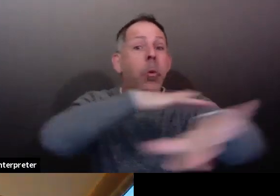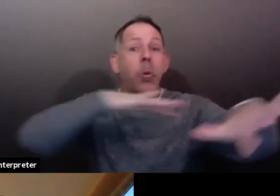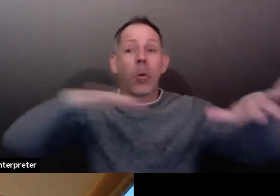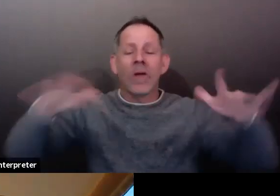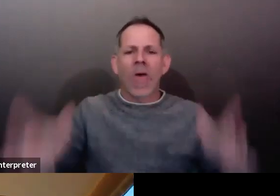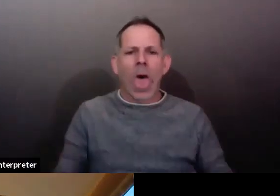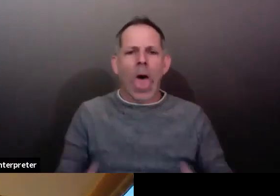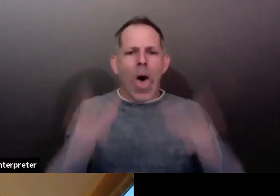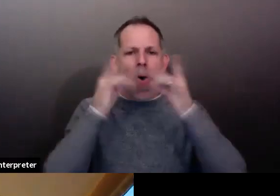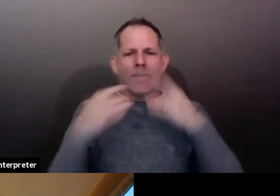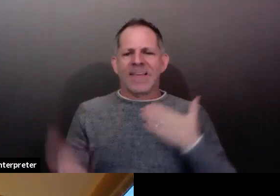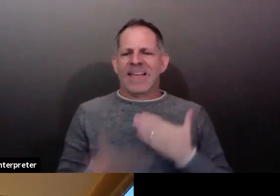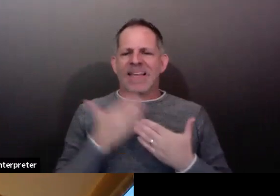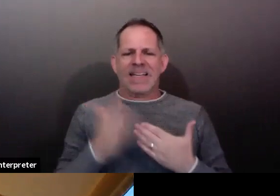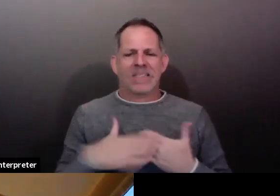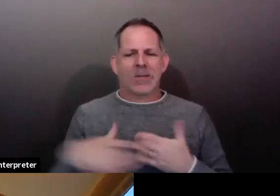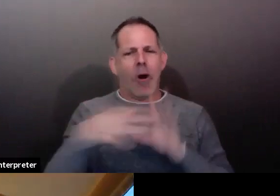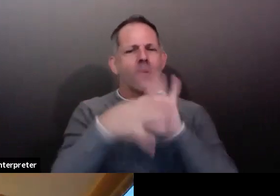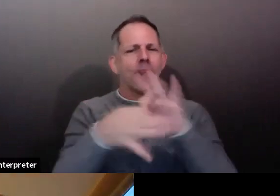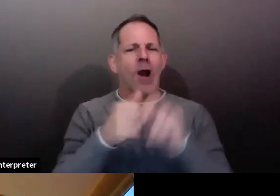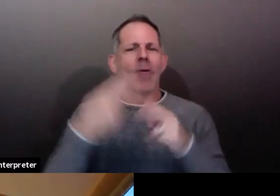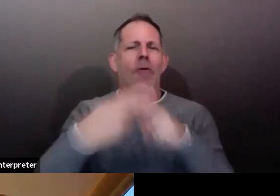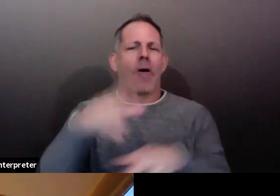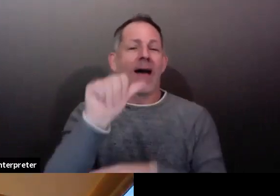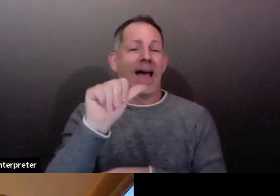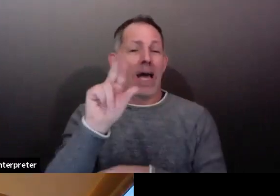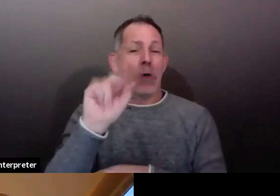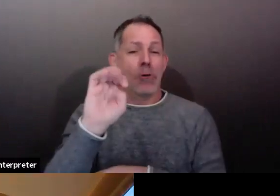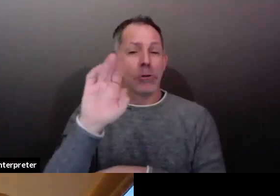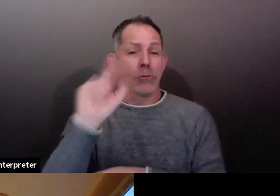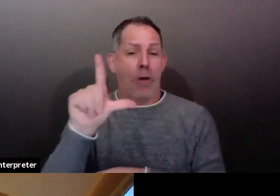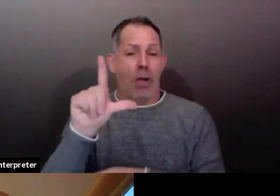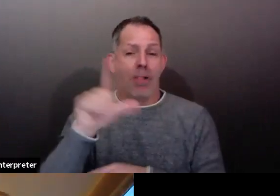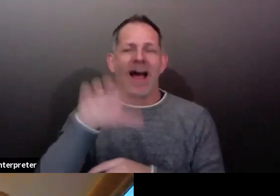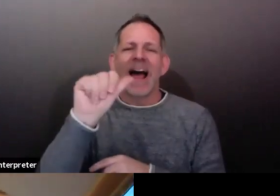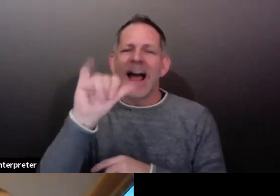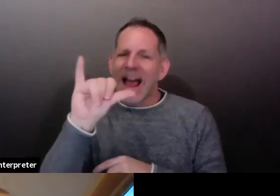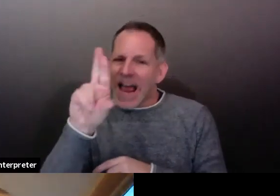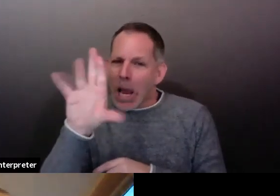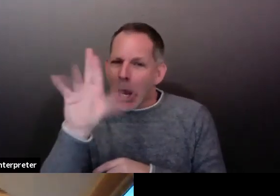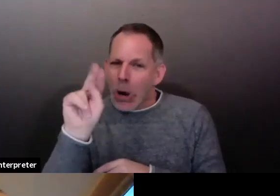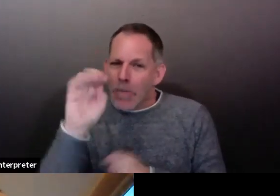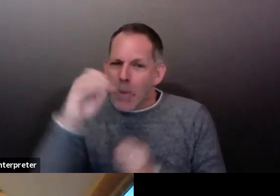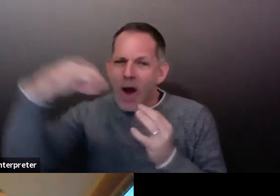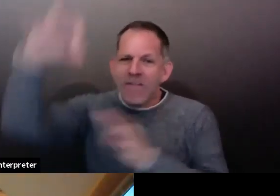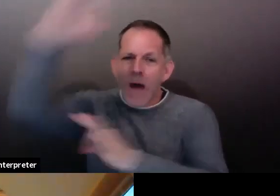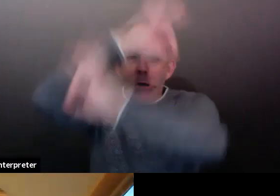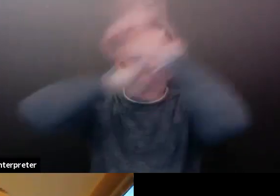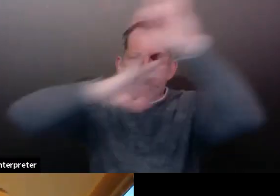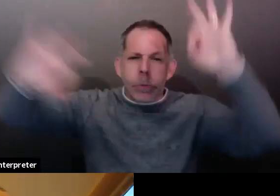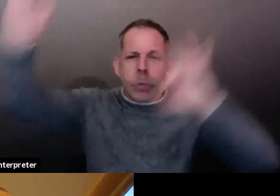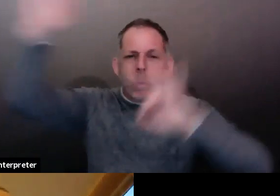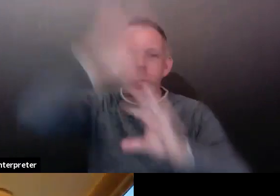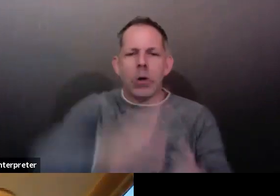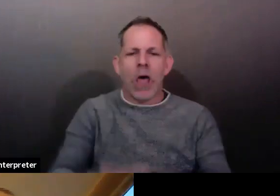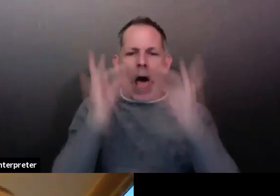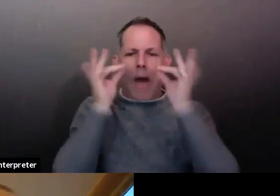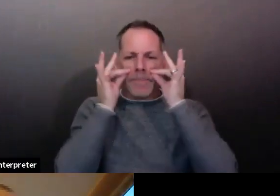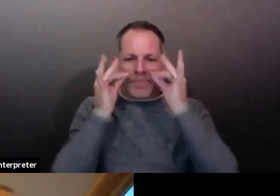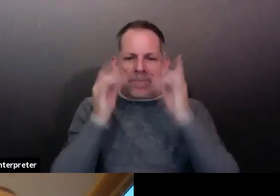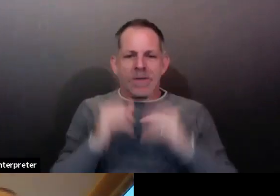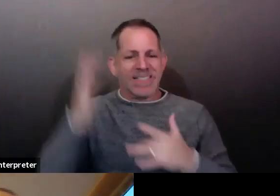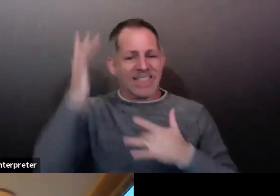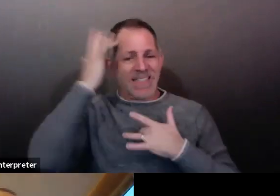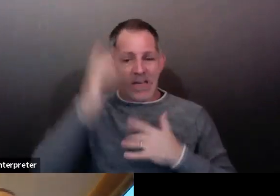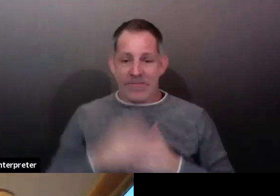limited. That cloud of aerosol droplets, little tiny droplets, the largest of which are visible, but most of which are